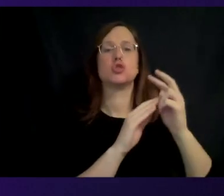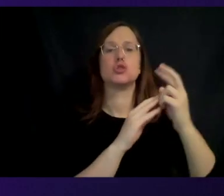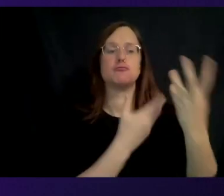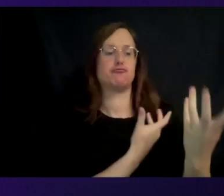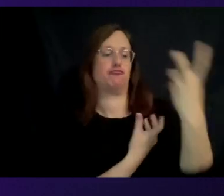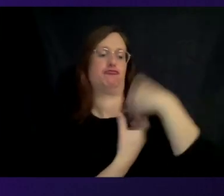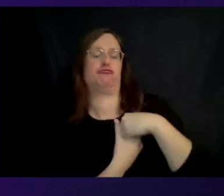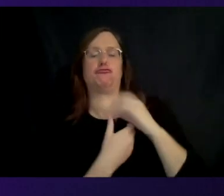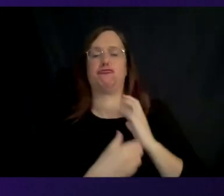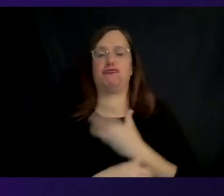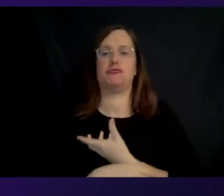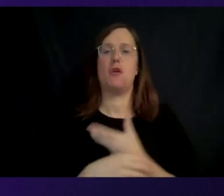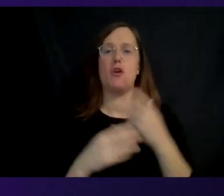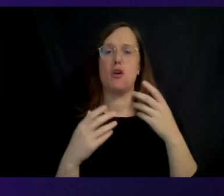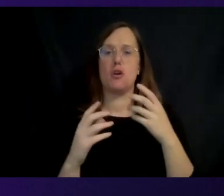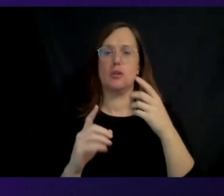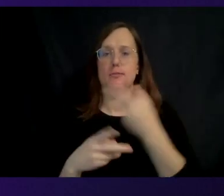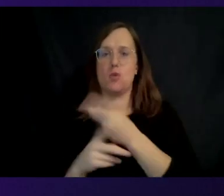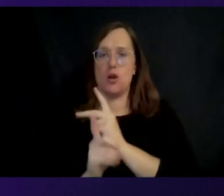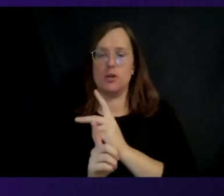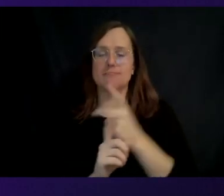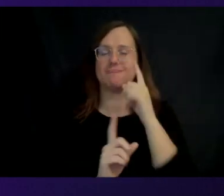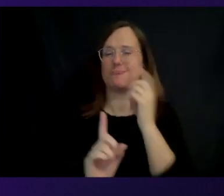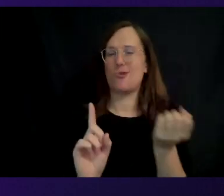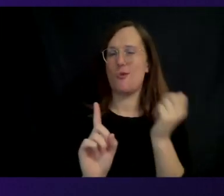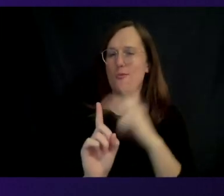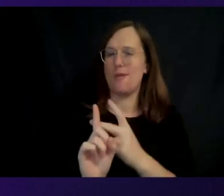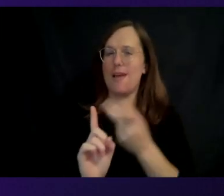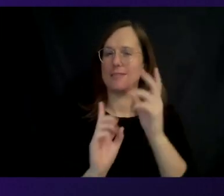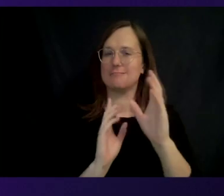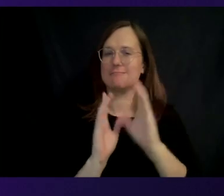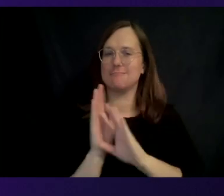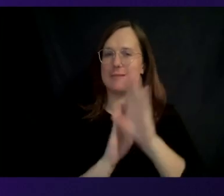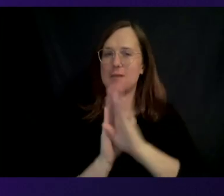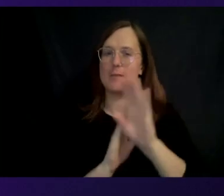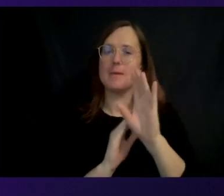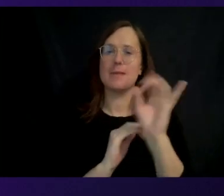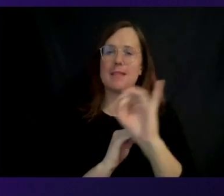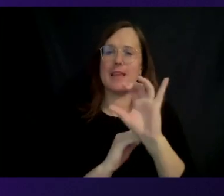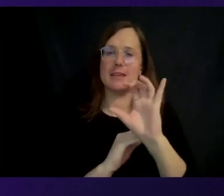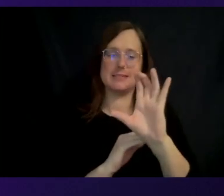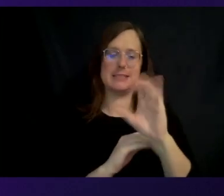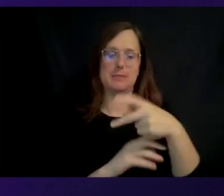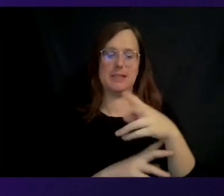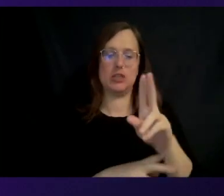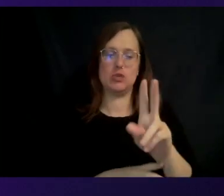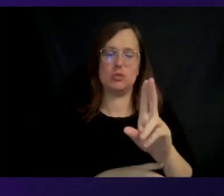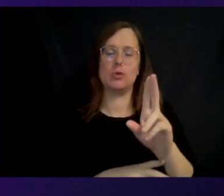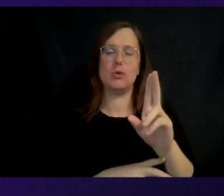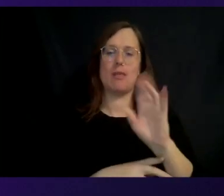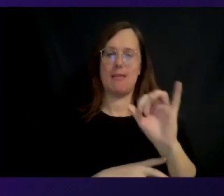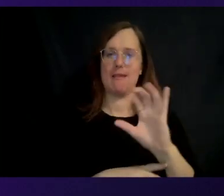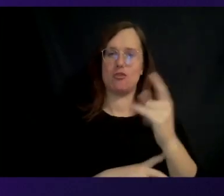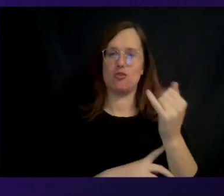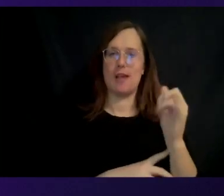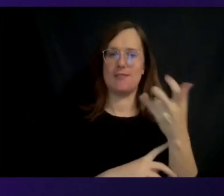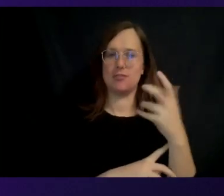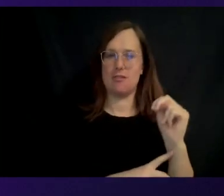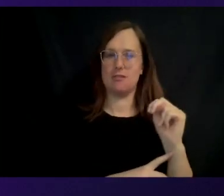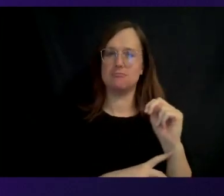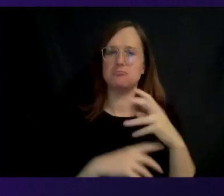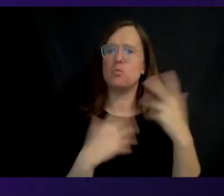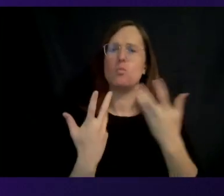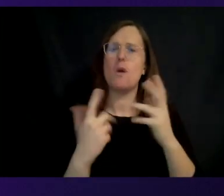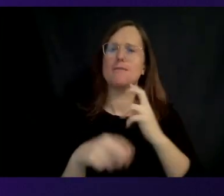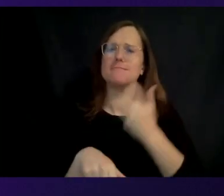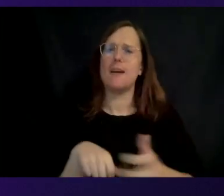back a little bit to developing high-performance CPUs like Graviton, which we're all super proud of. What were the difficult challenges to